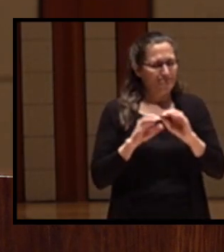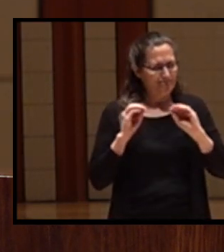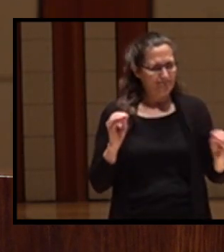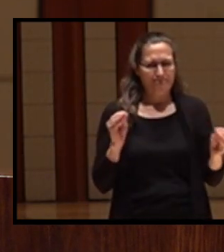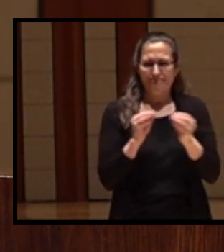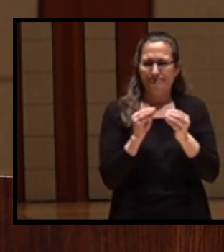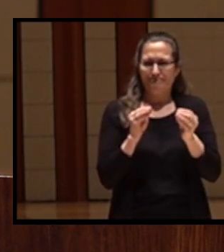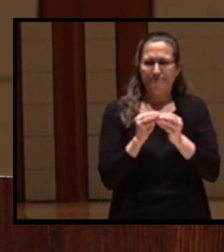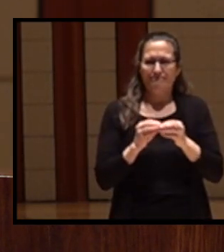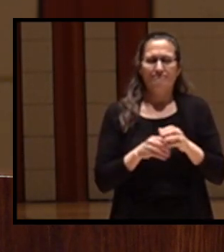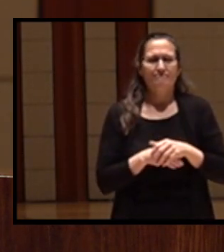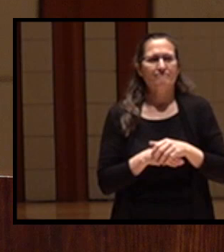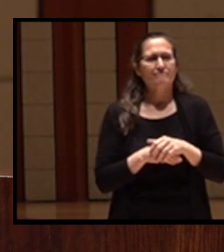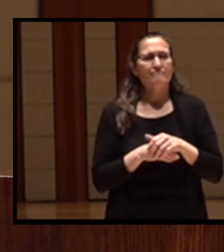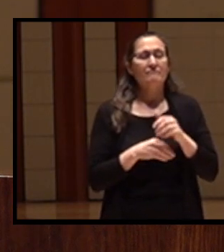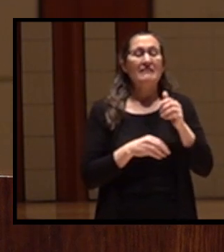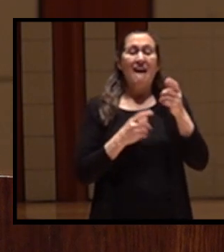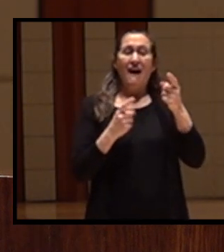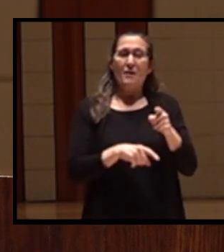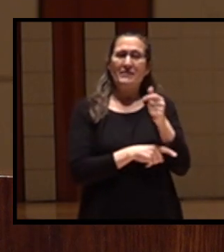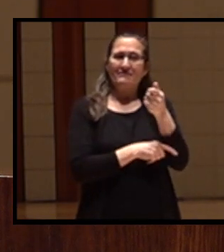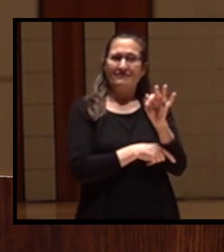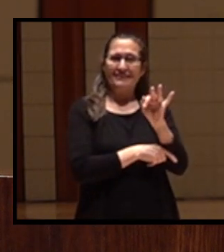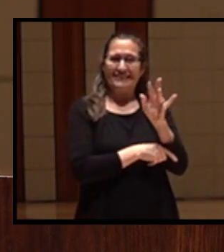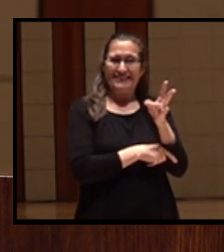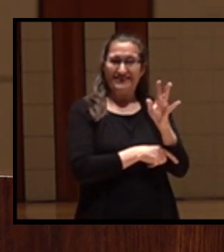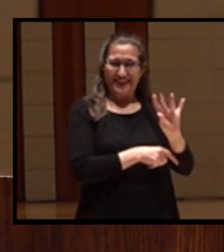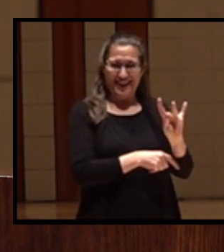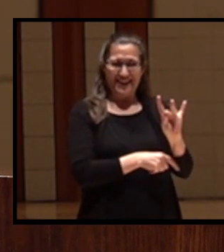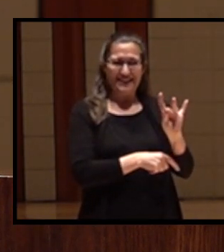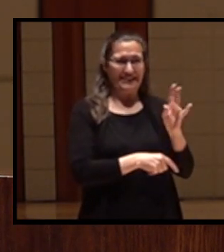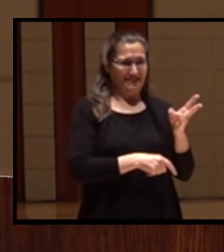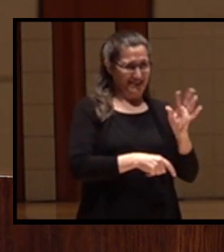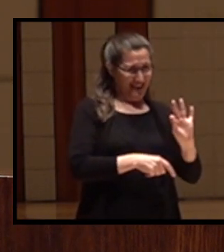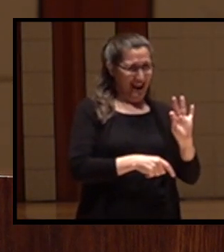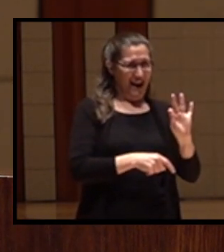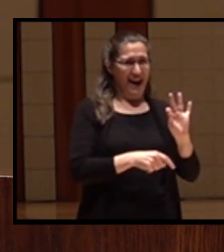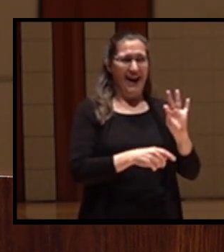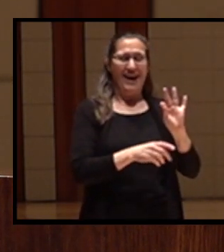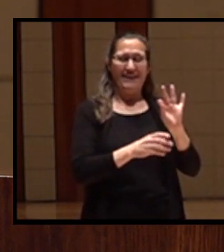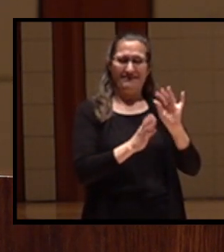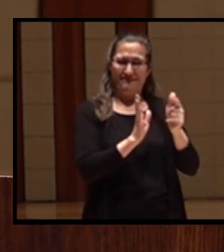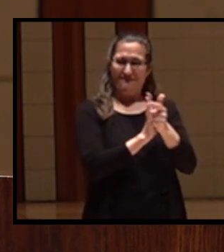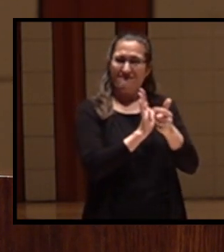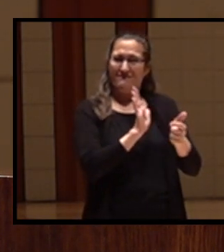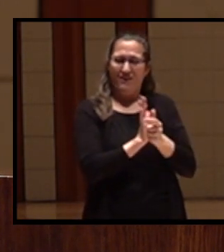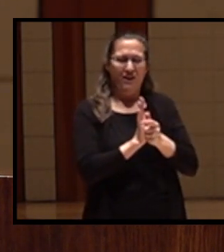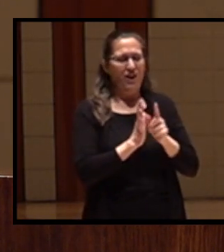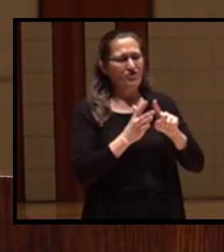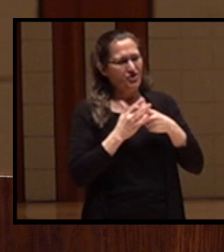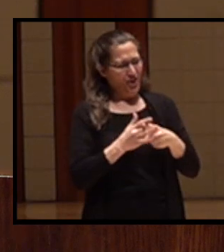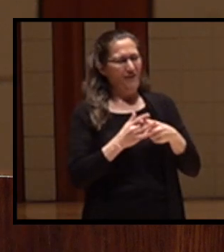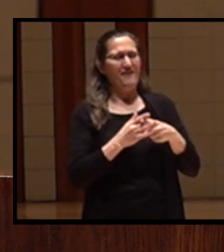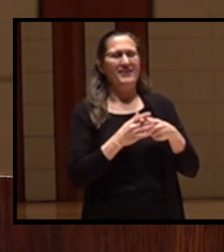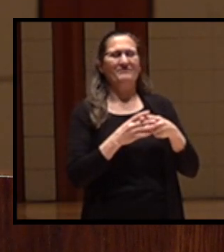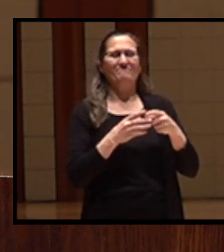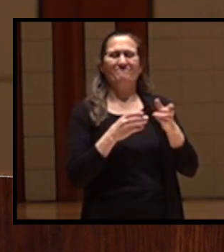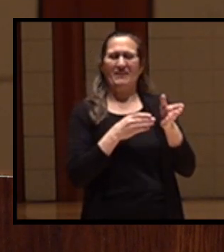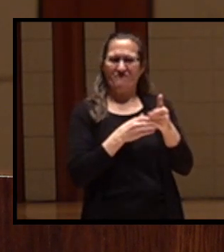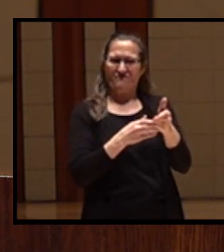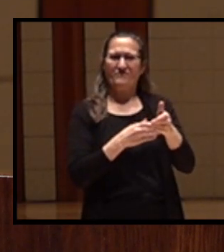The 1978-79 moratorium started the fish wars of the Klamath River.